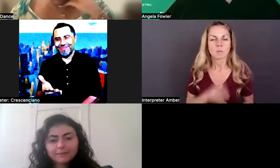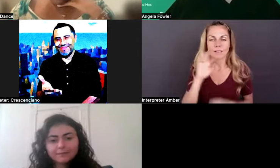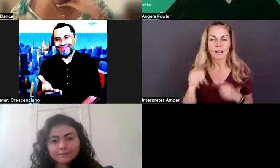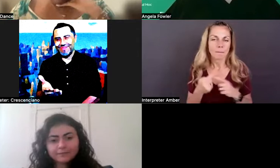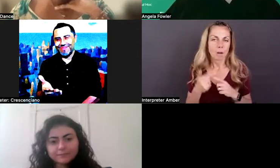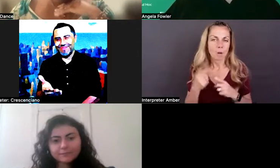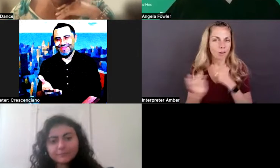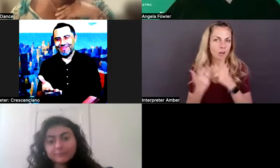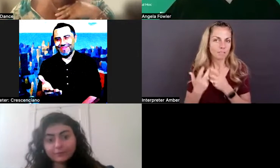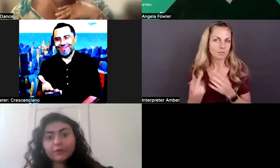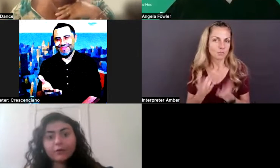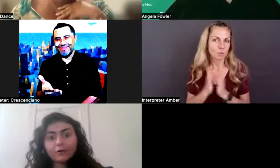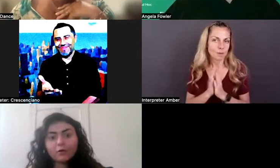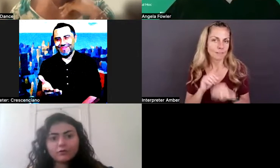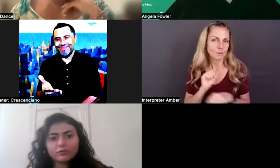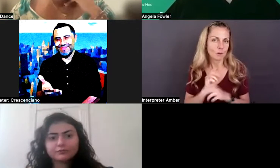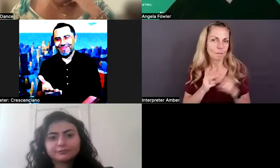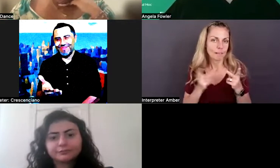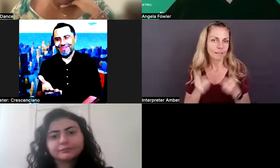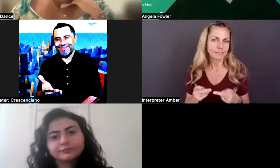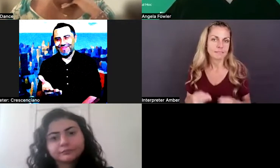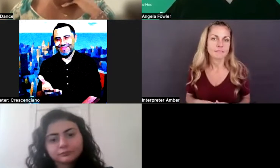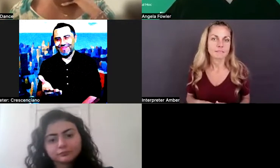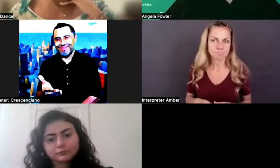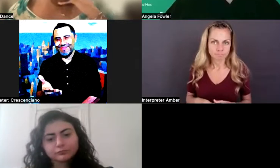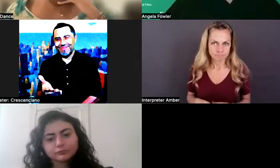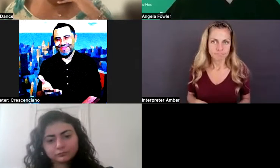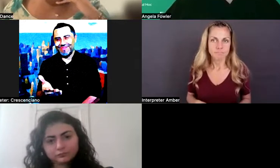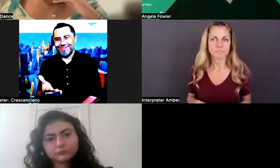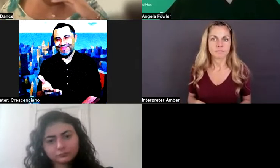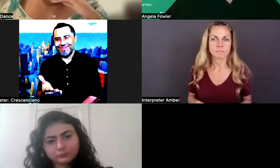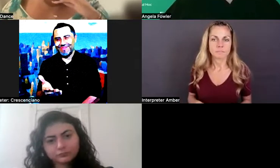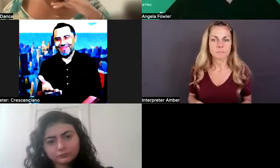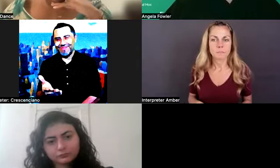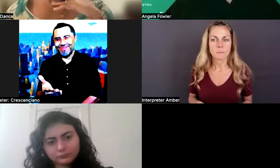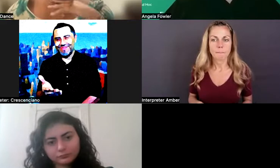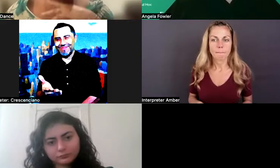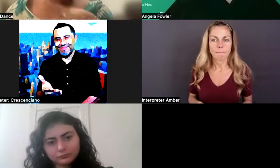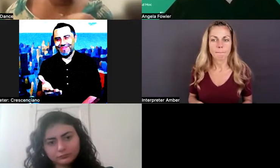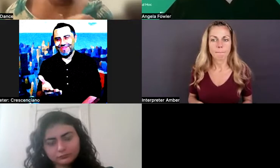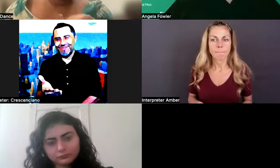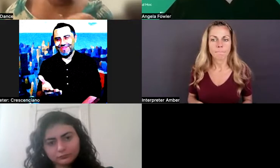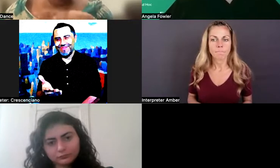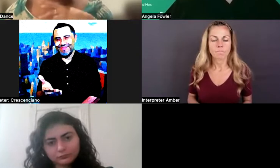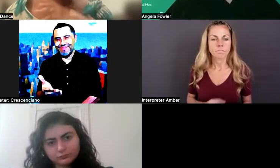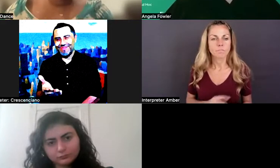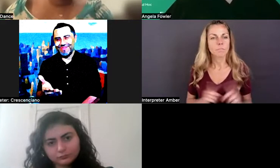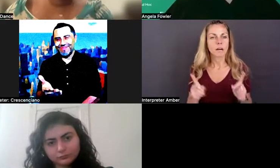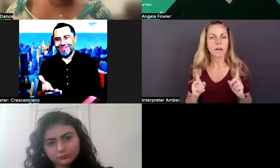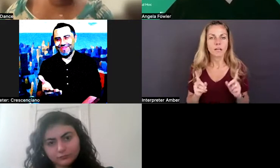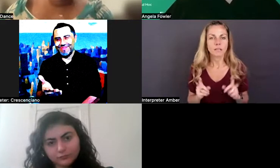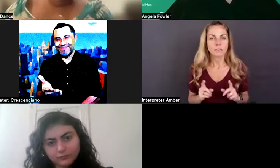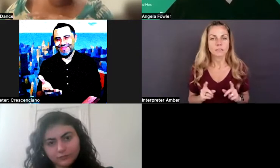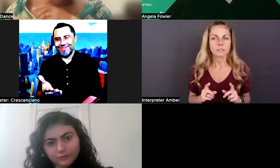you request in the workplace, right? You request accommodations, but, um, specifically what accommodations have